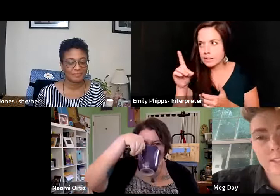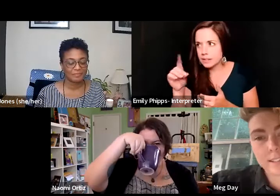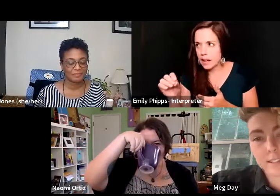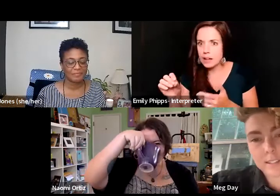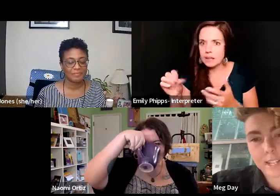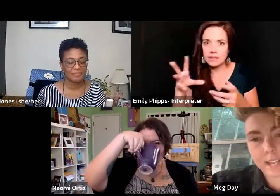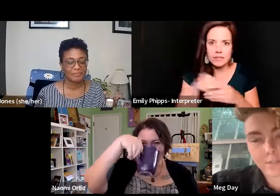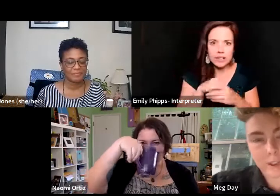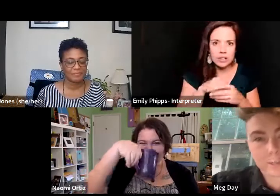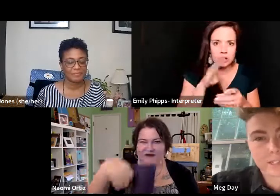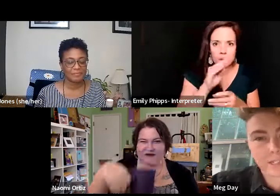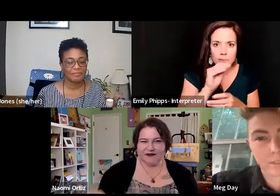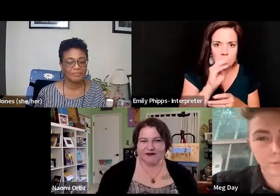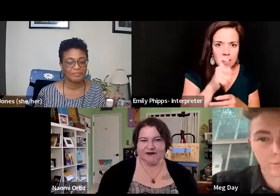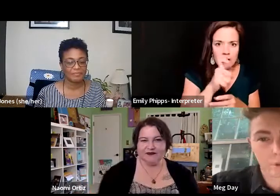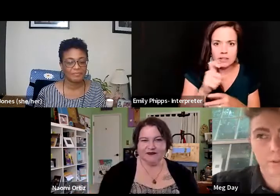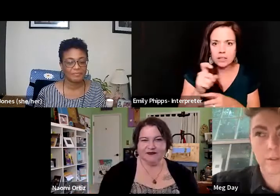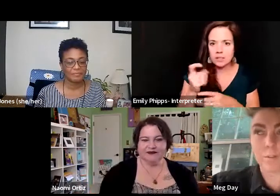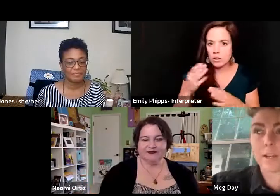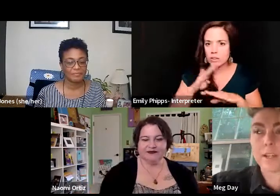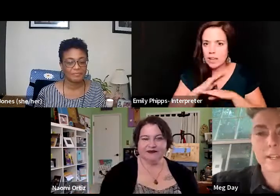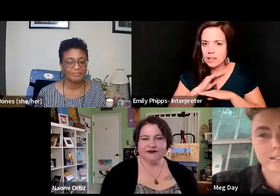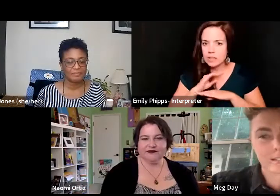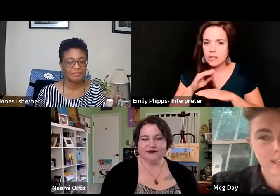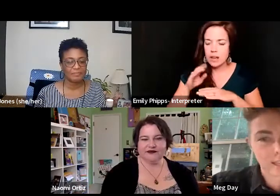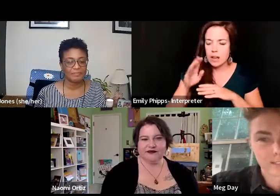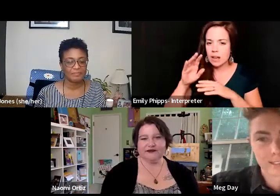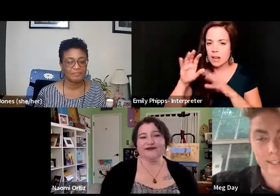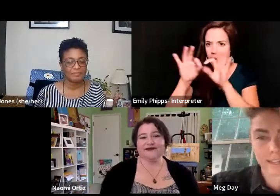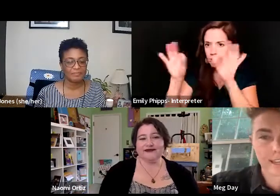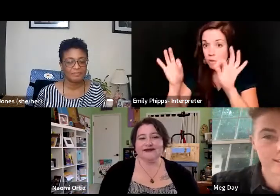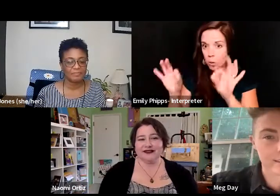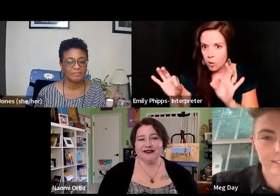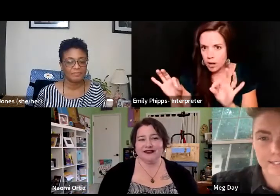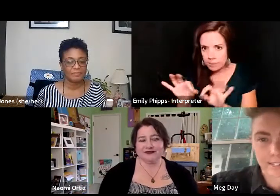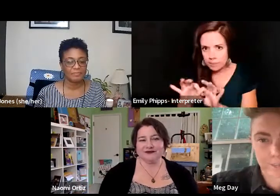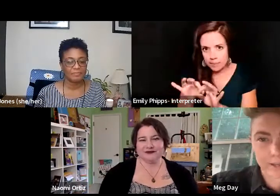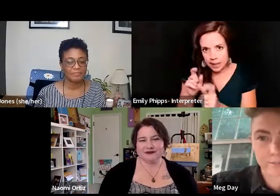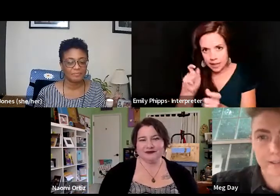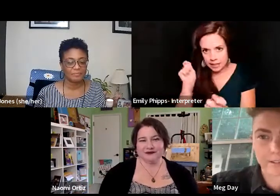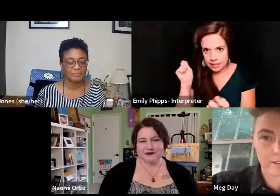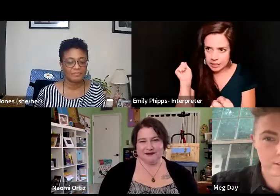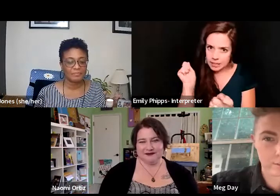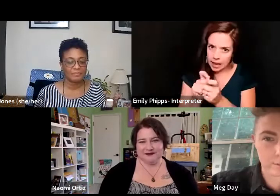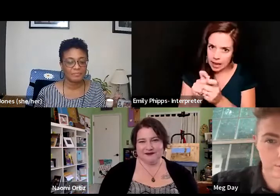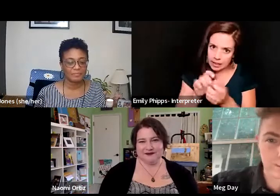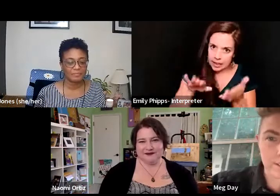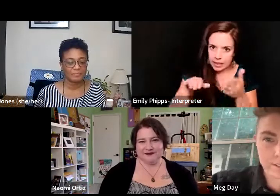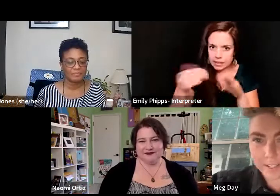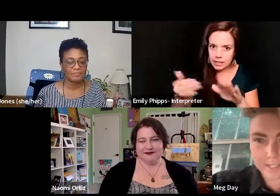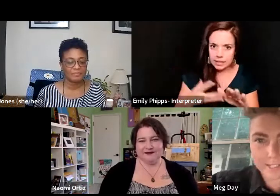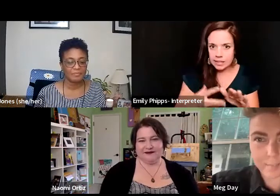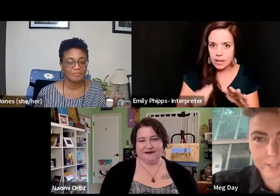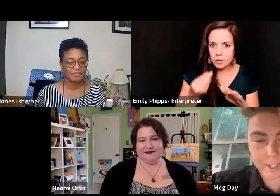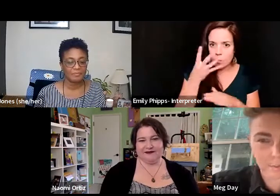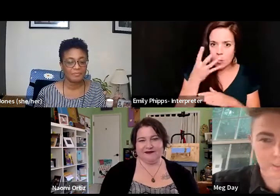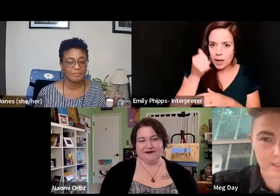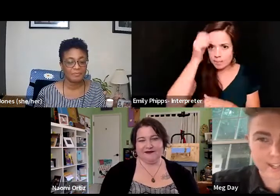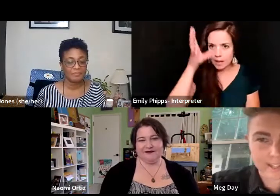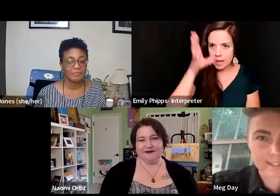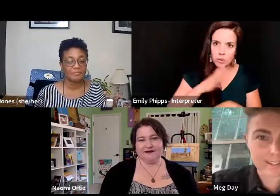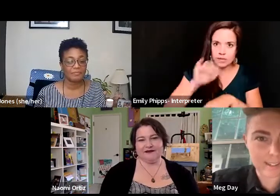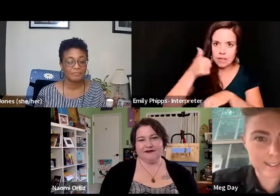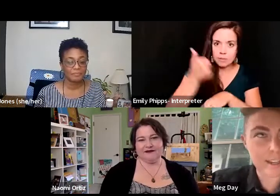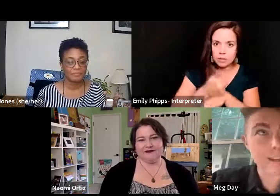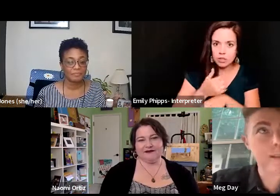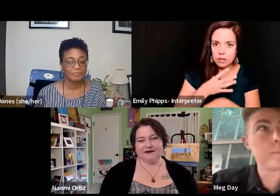does and doesn't satisfy a particular form exactly as the dead white men who established it would